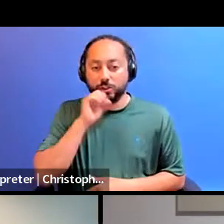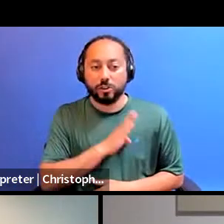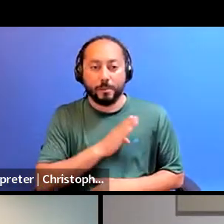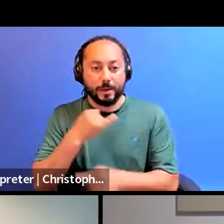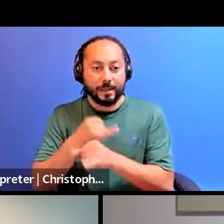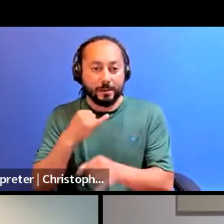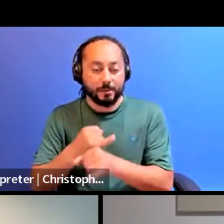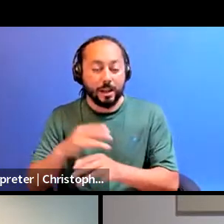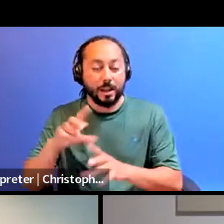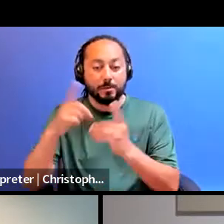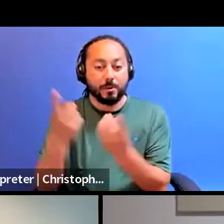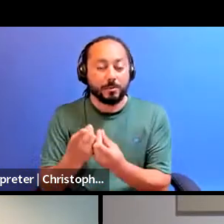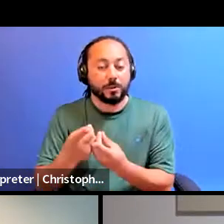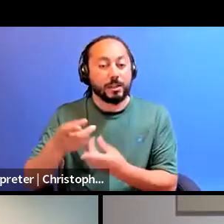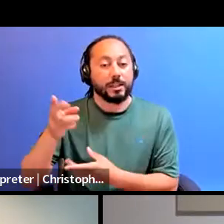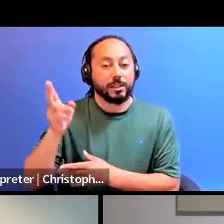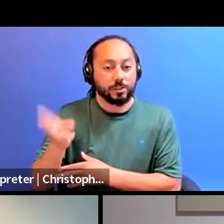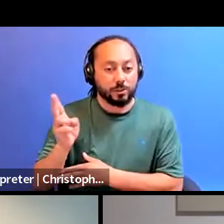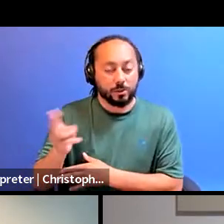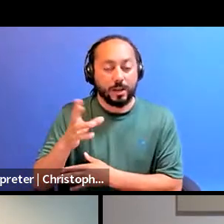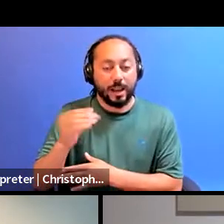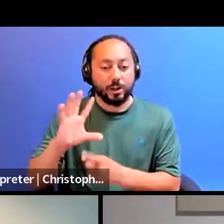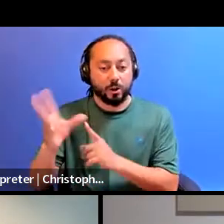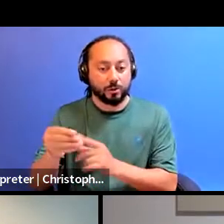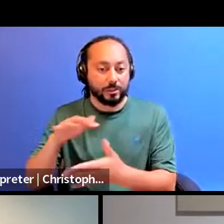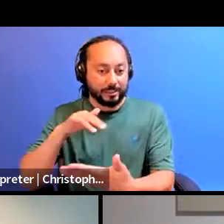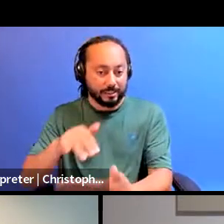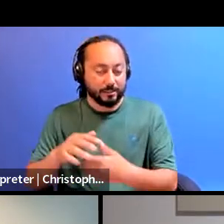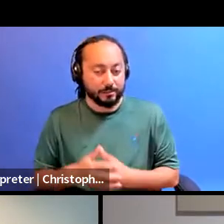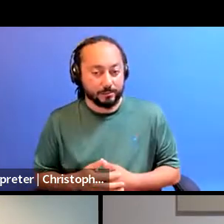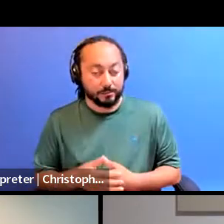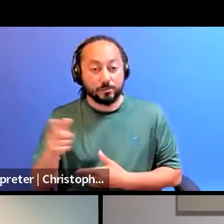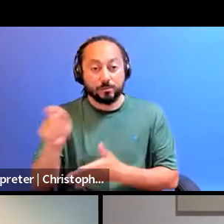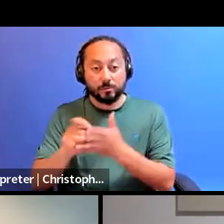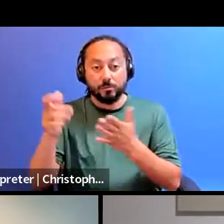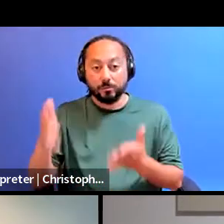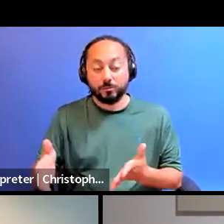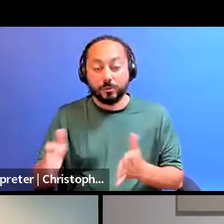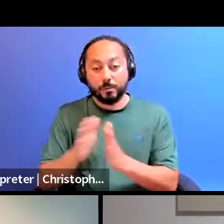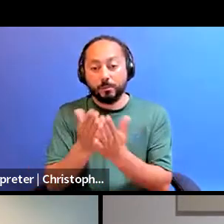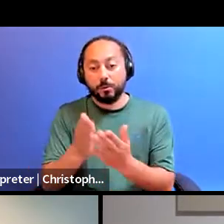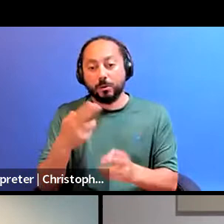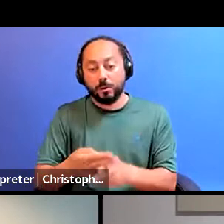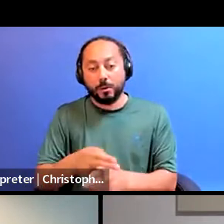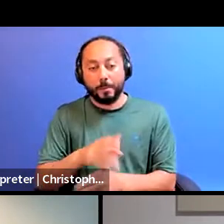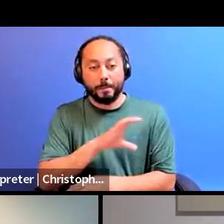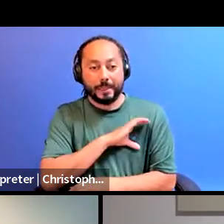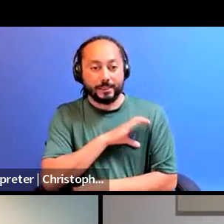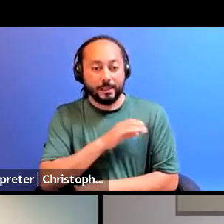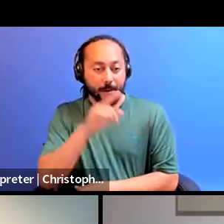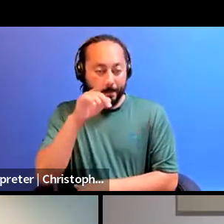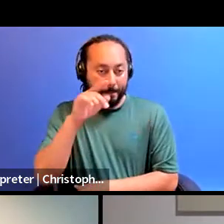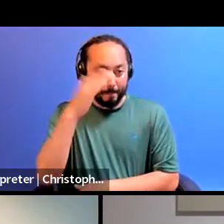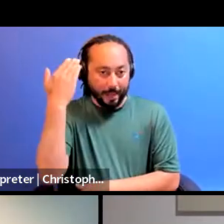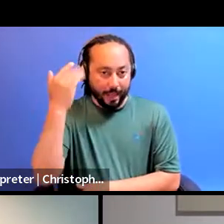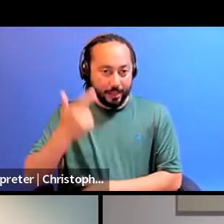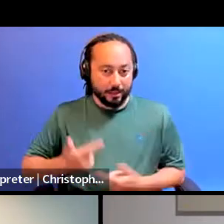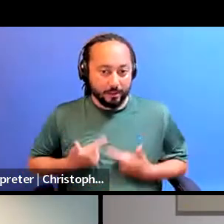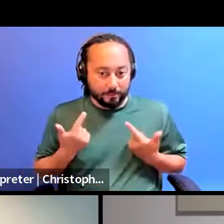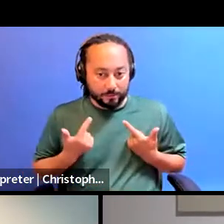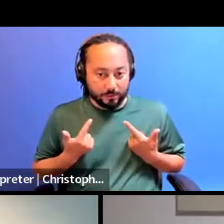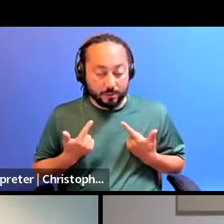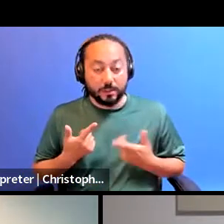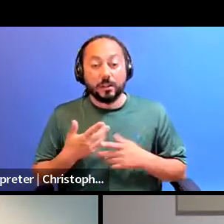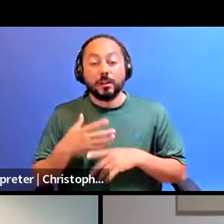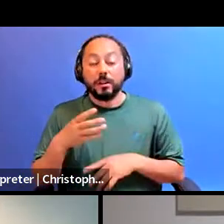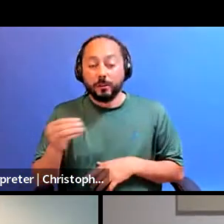Historical and Cultural Studies. She is the author of Policing Black Lives, State Violence in Canada from Slavery to